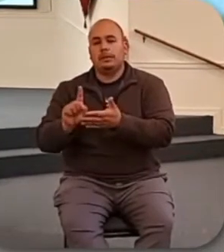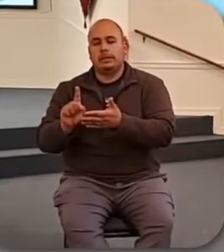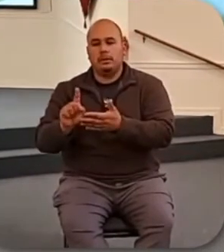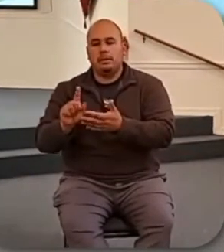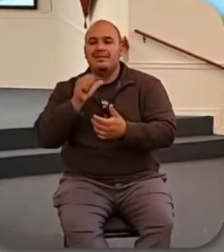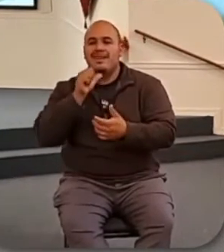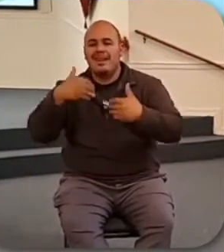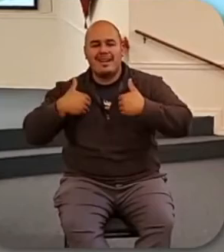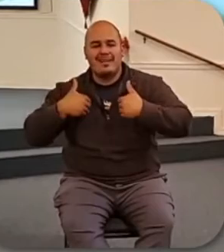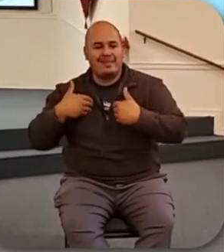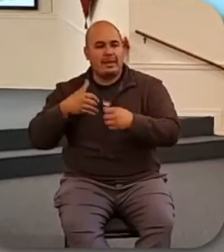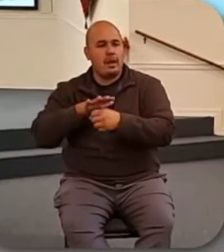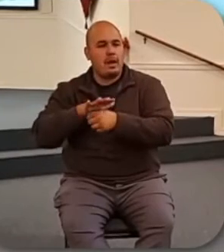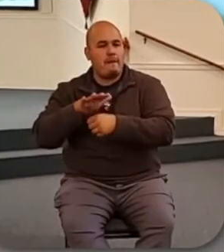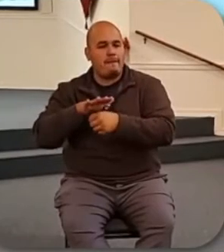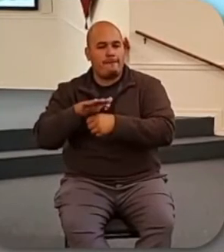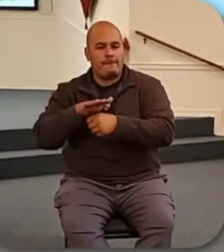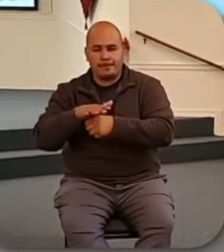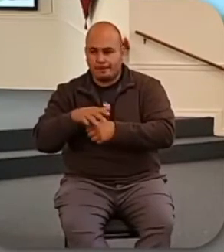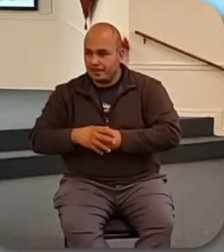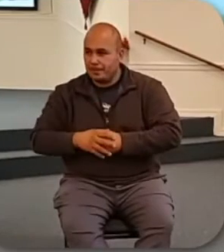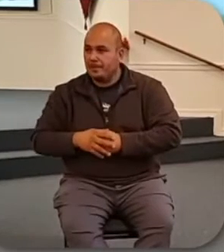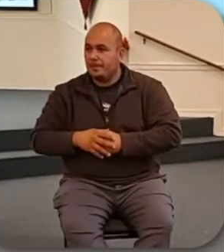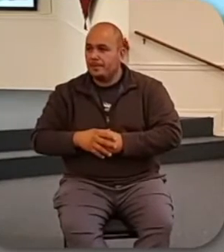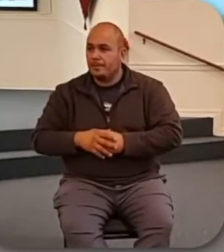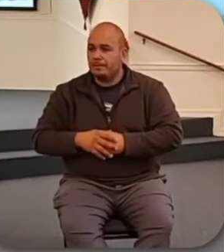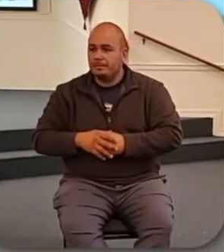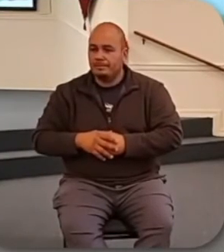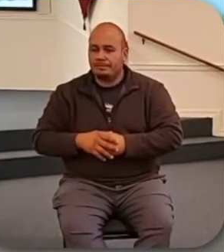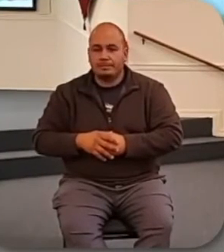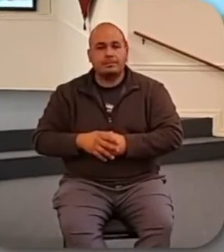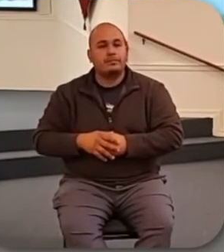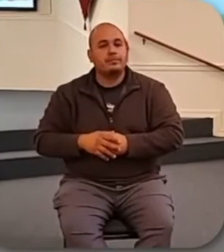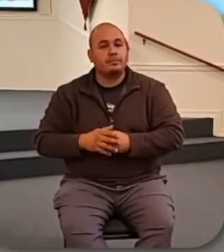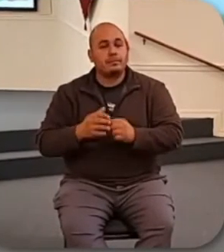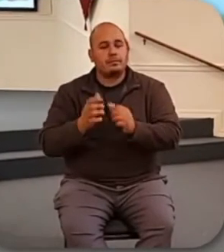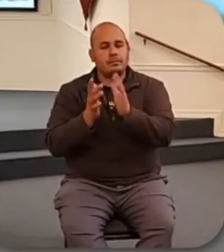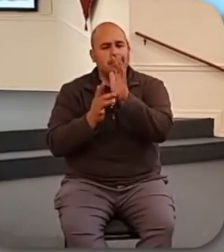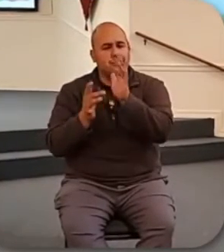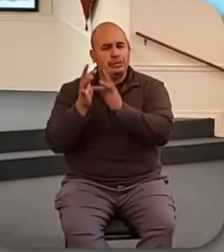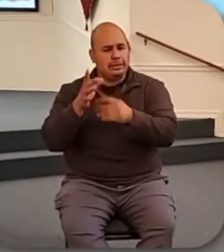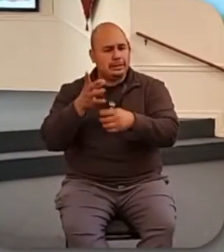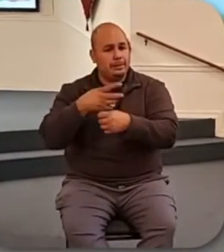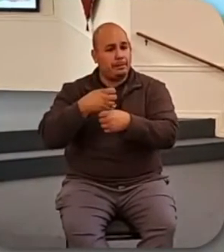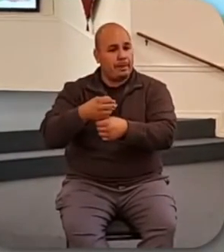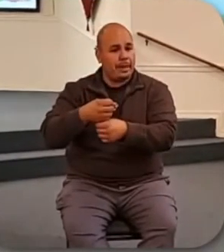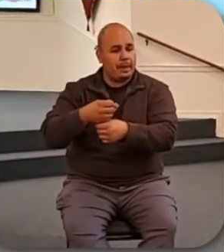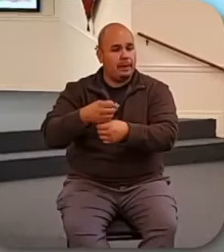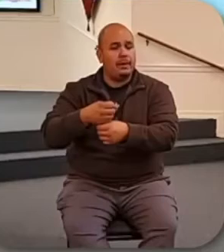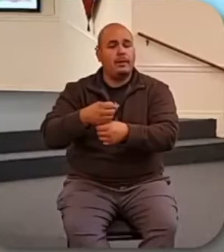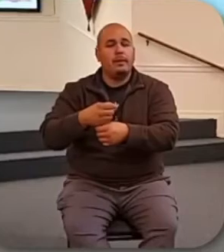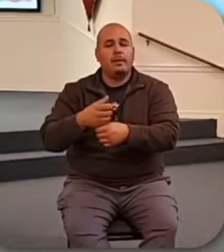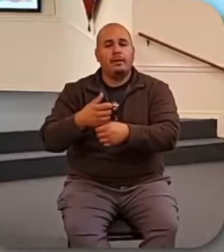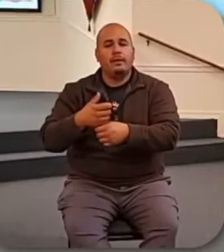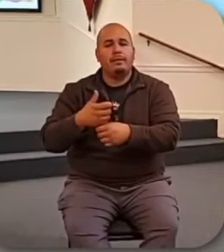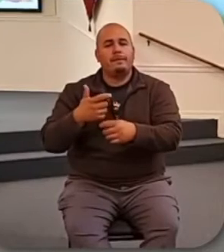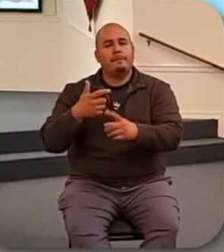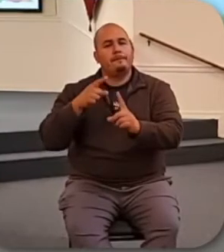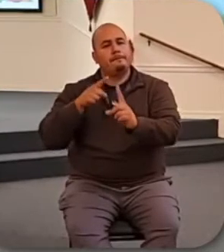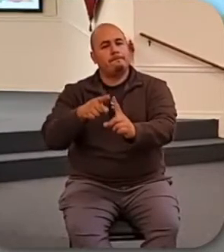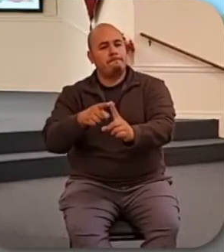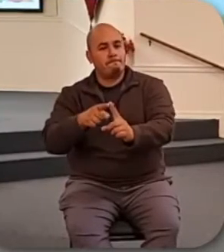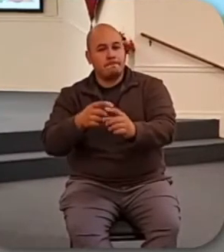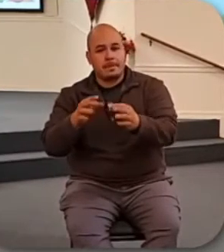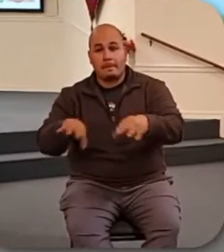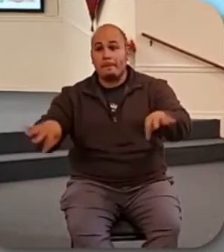Jesus here has made a case for his followers to invest themselves in the discipline of looking to God for help